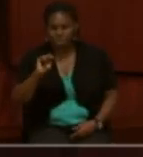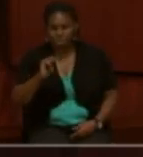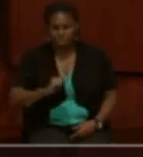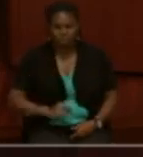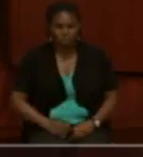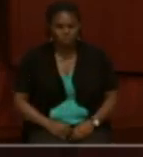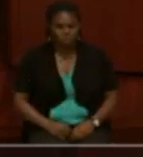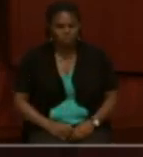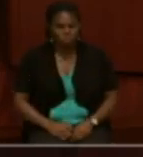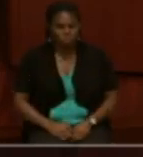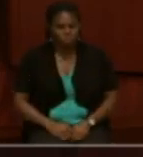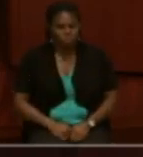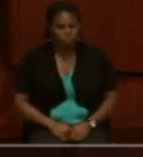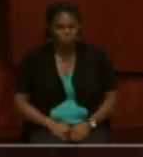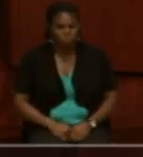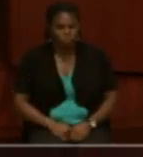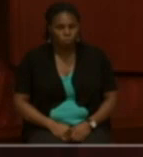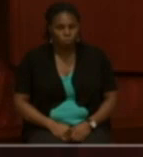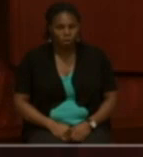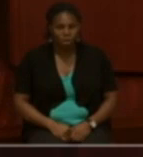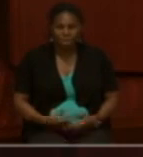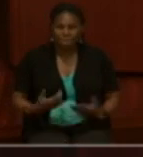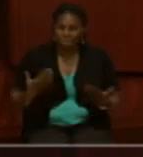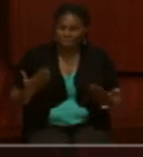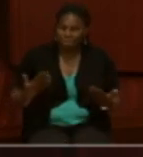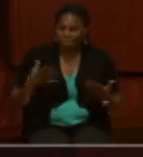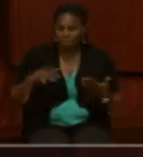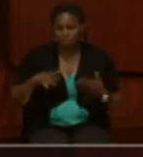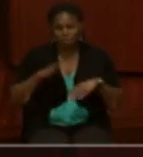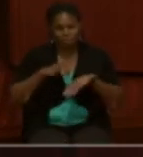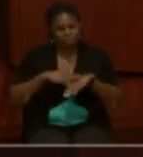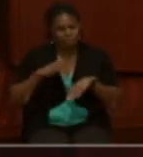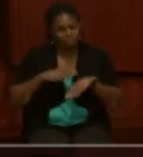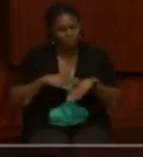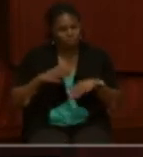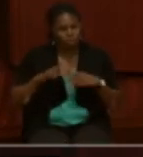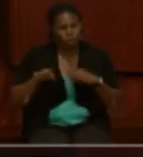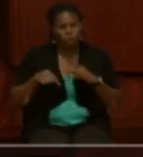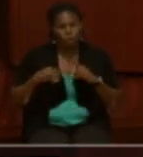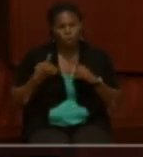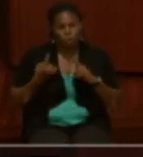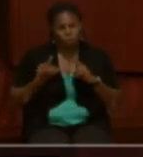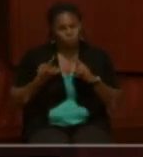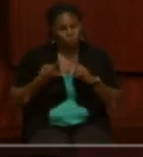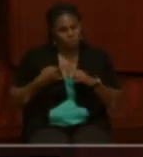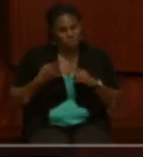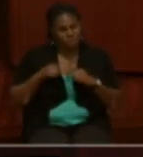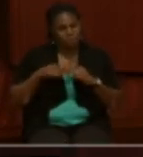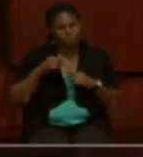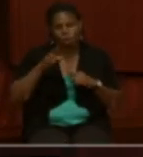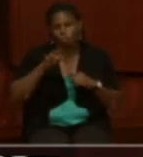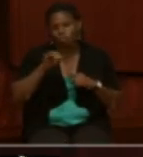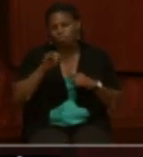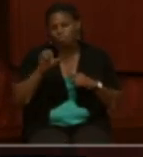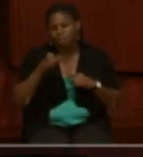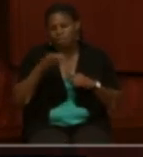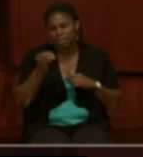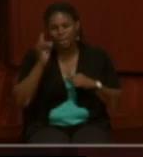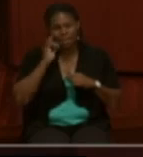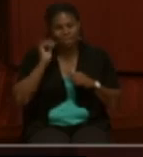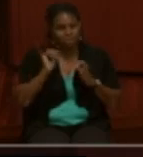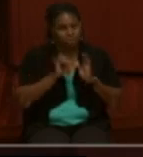Again, you have to be very careful when it comes to race and race identification